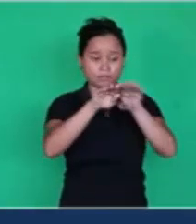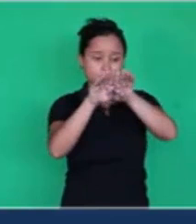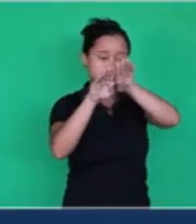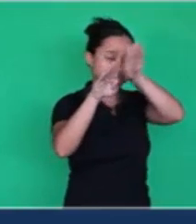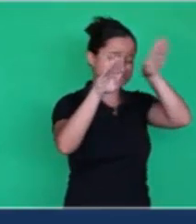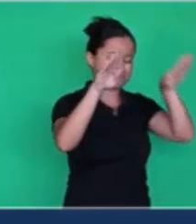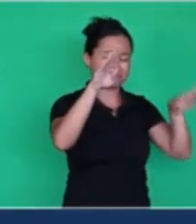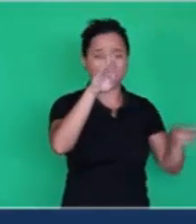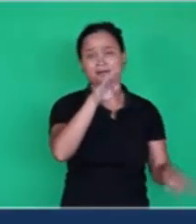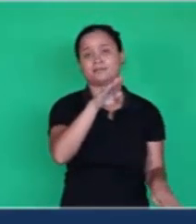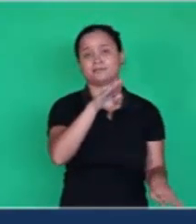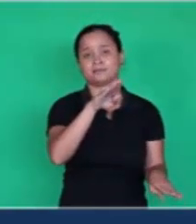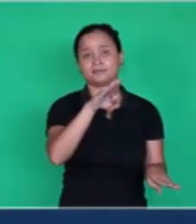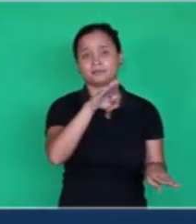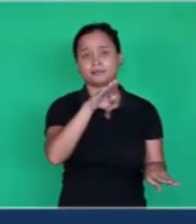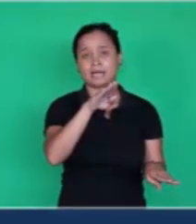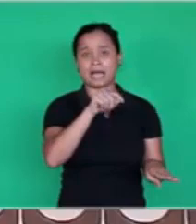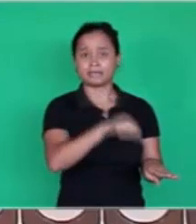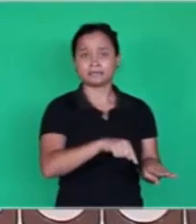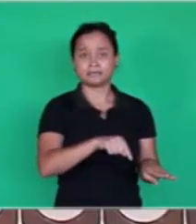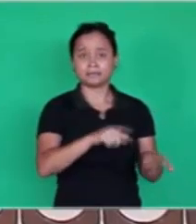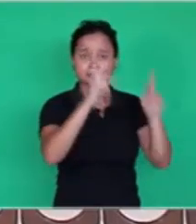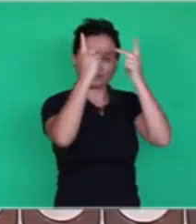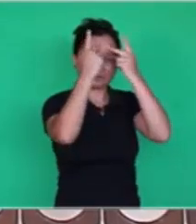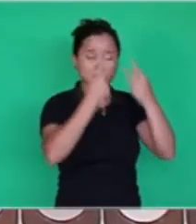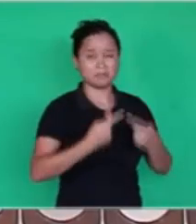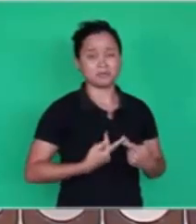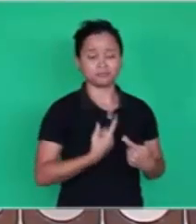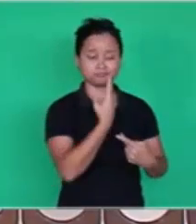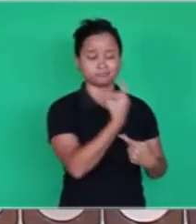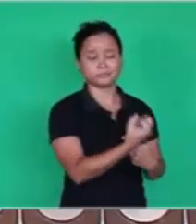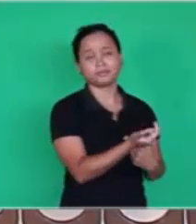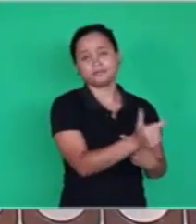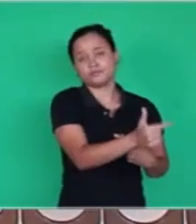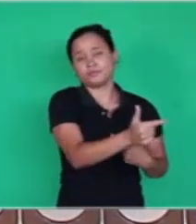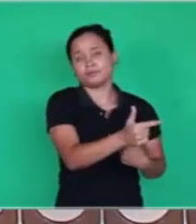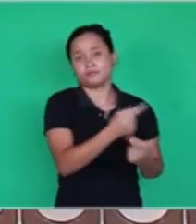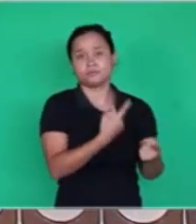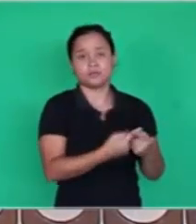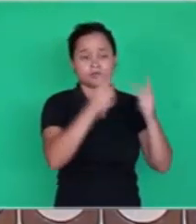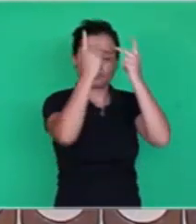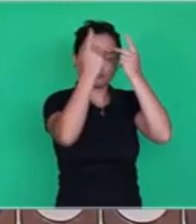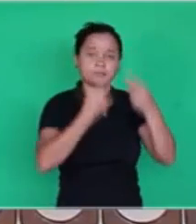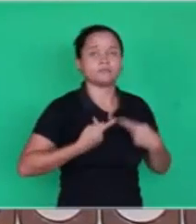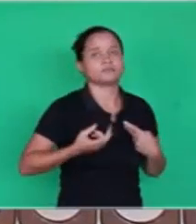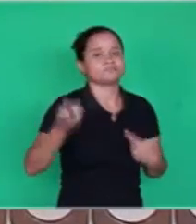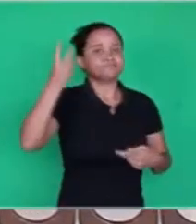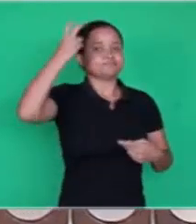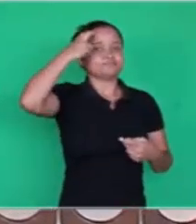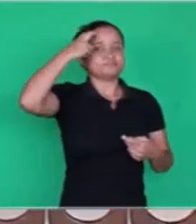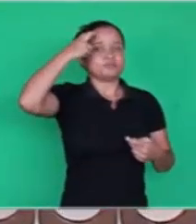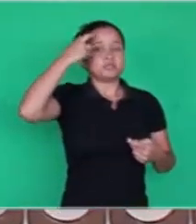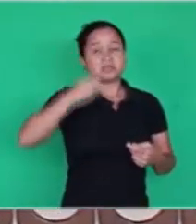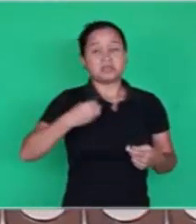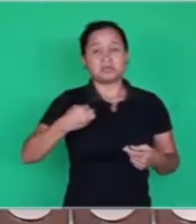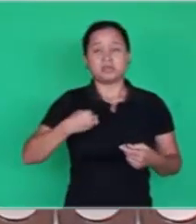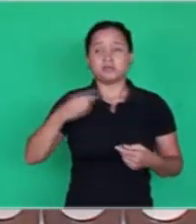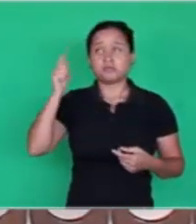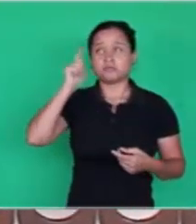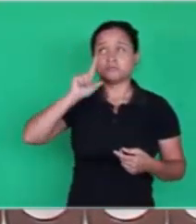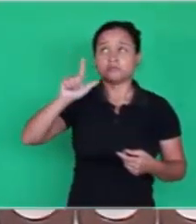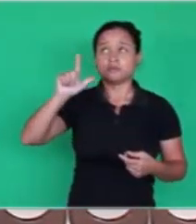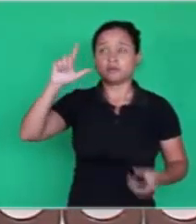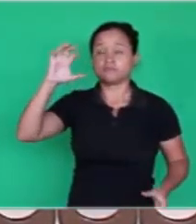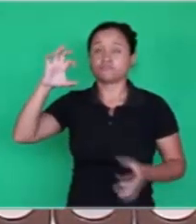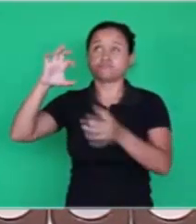that man isn't interested in. Because man is very intelligent. He's smart. He can reach man using the ways